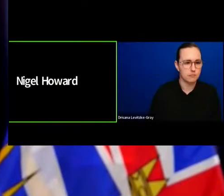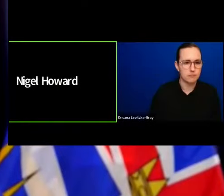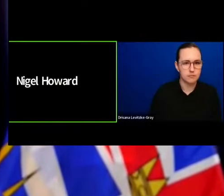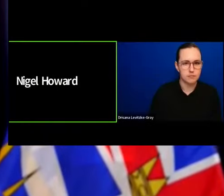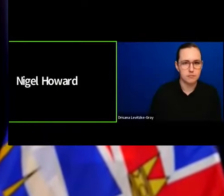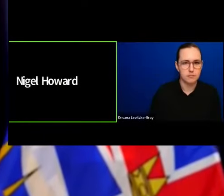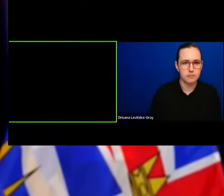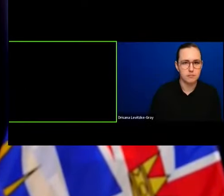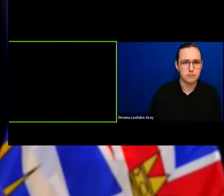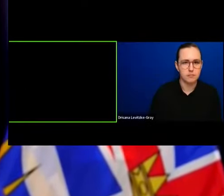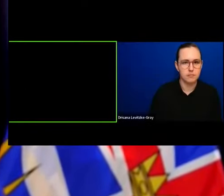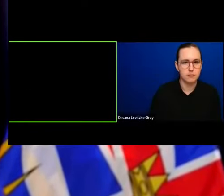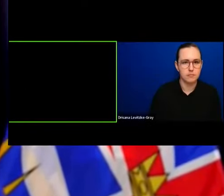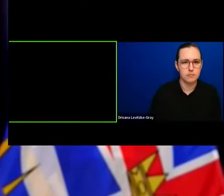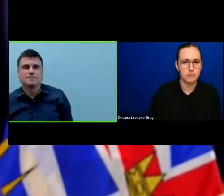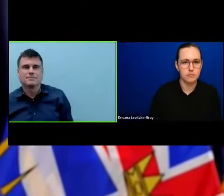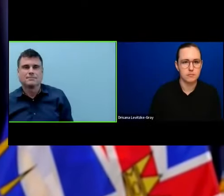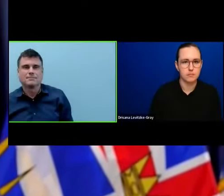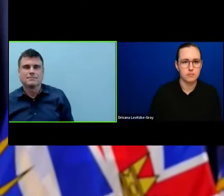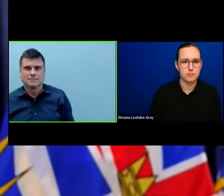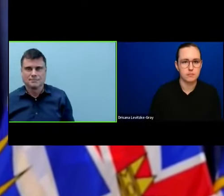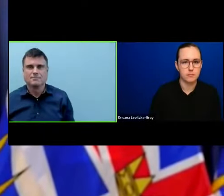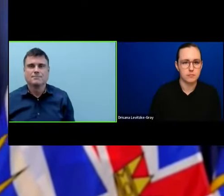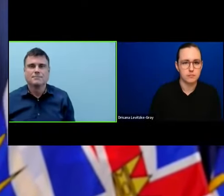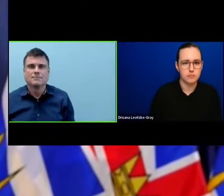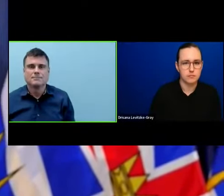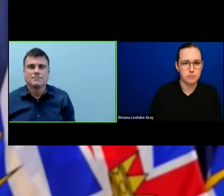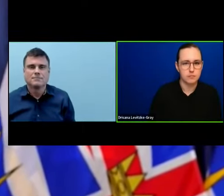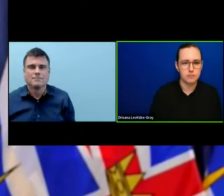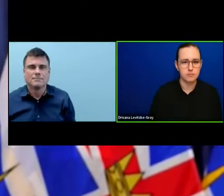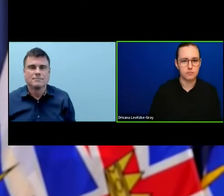Thank you very much. much, Dr. Henry. And I wanted to